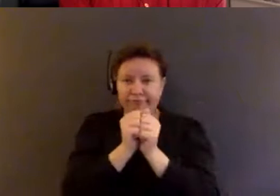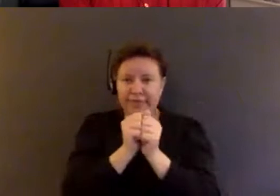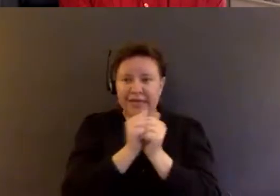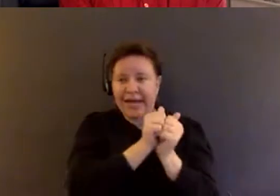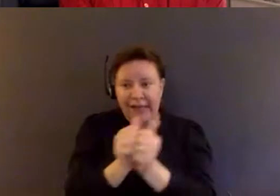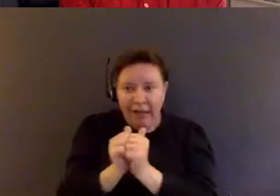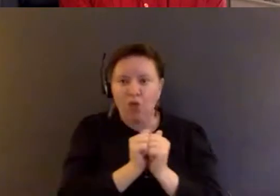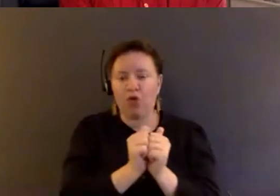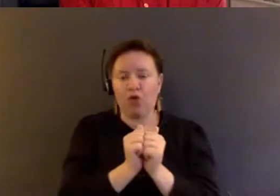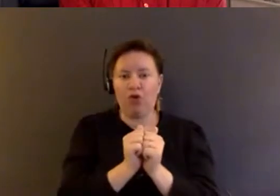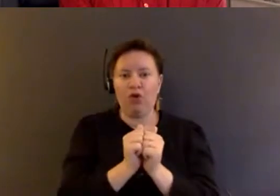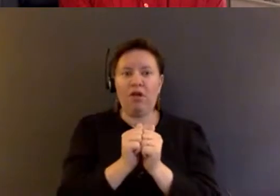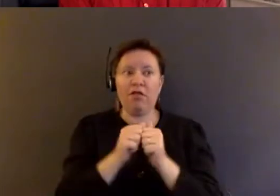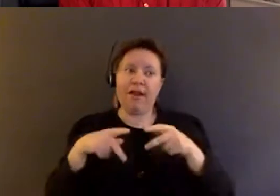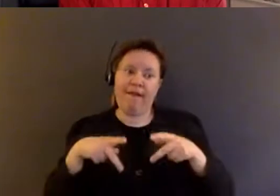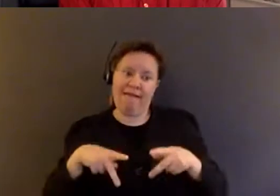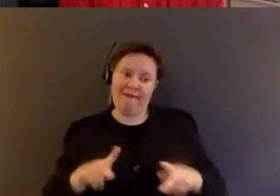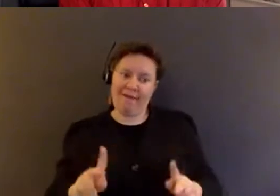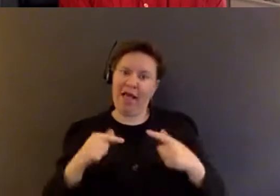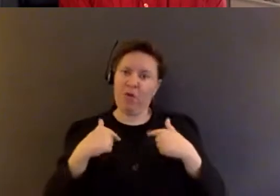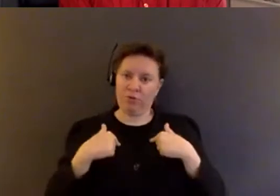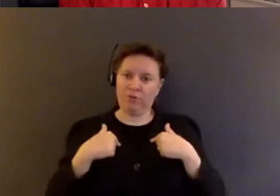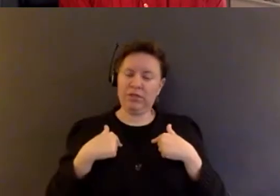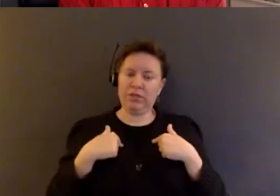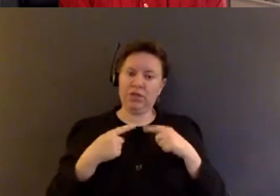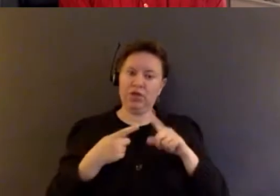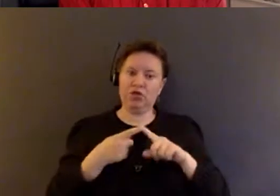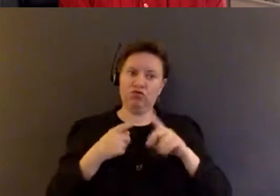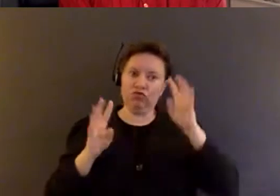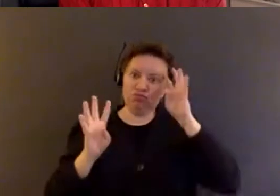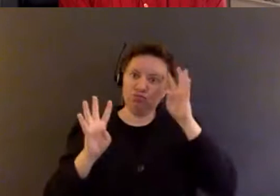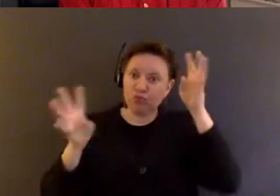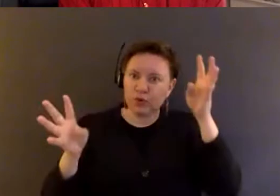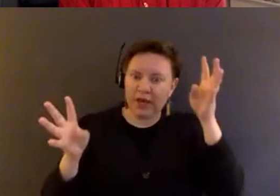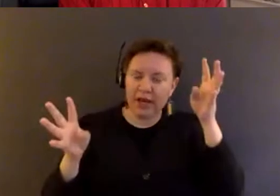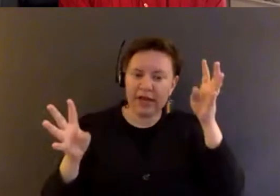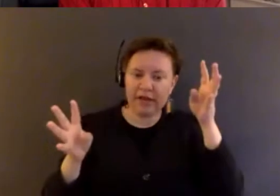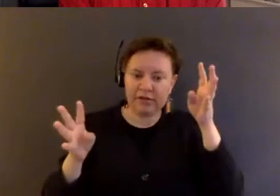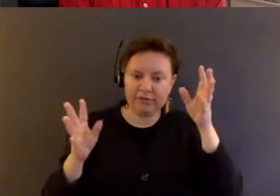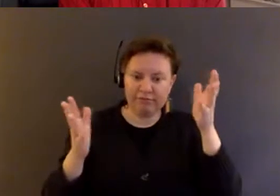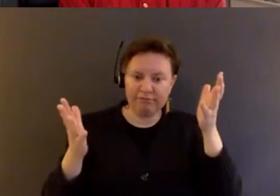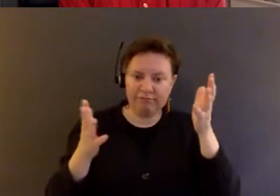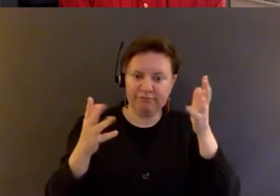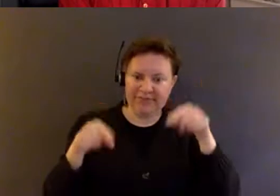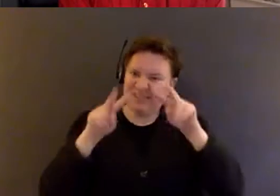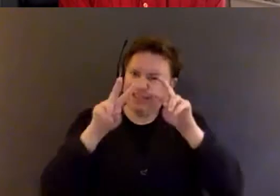enabled me to, to create basically this, this analysis.